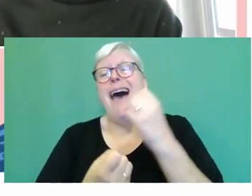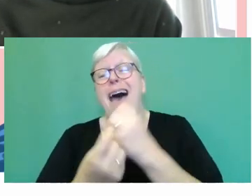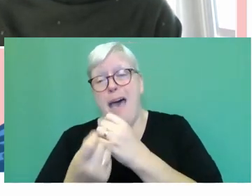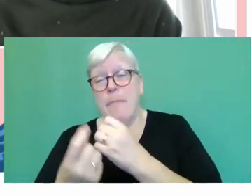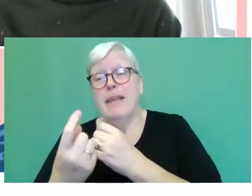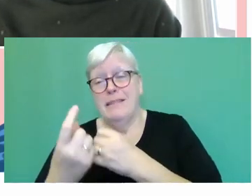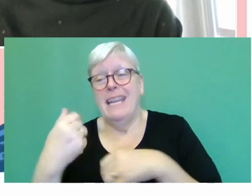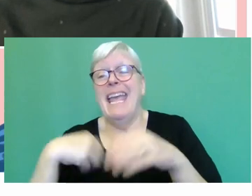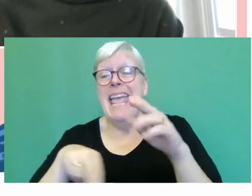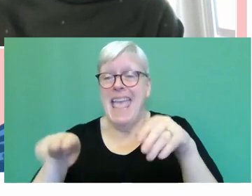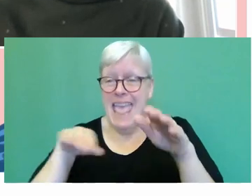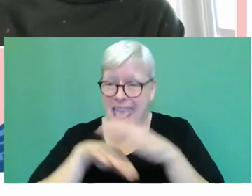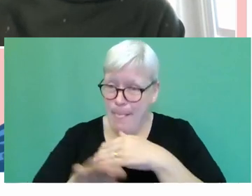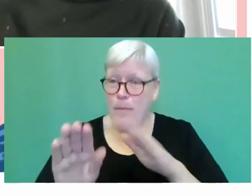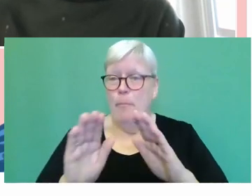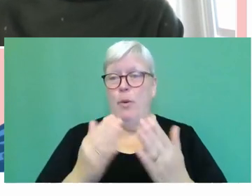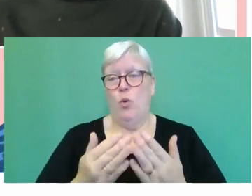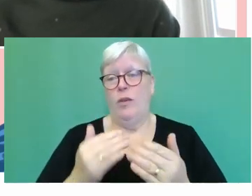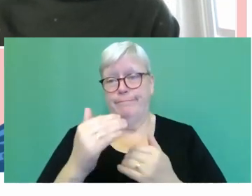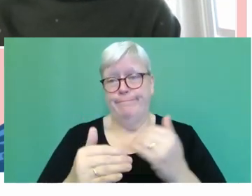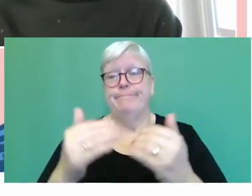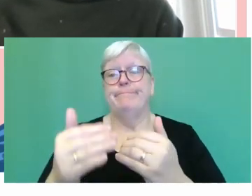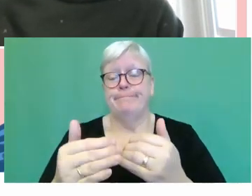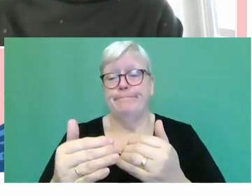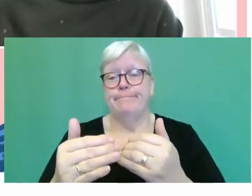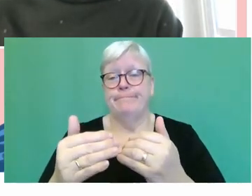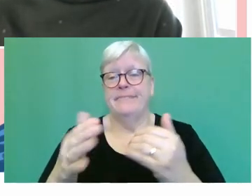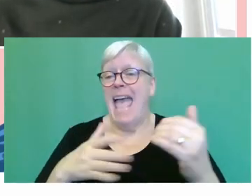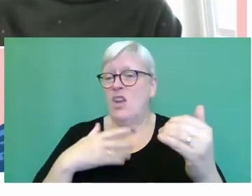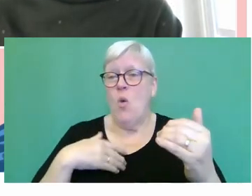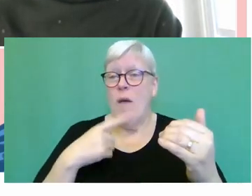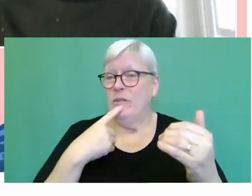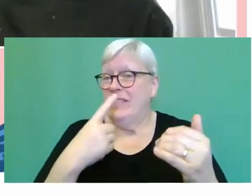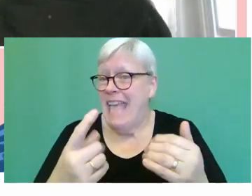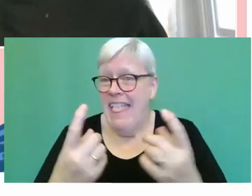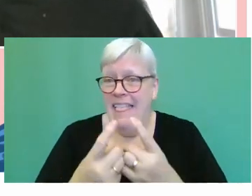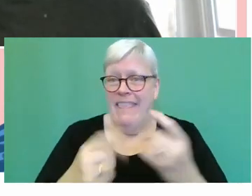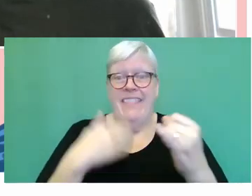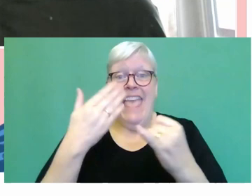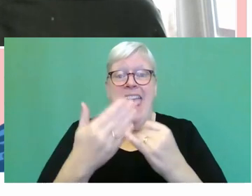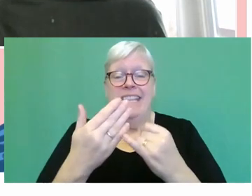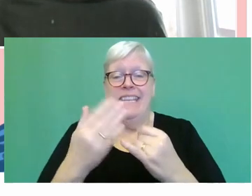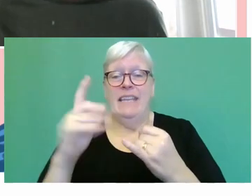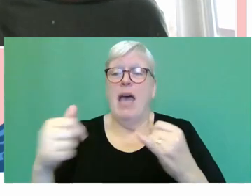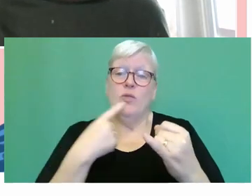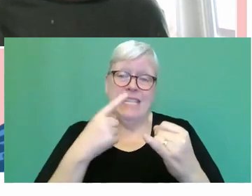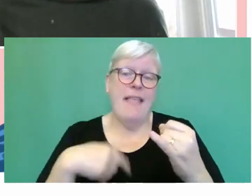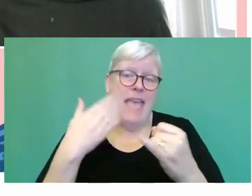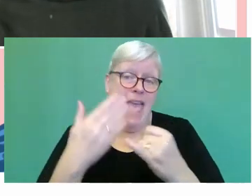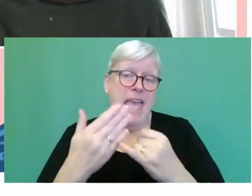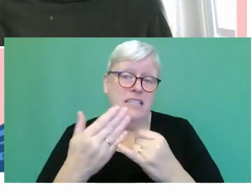narrative. And, I I don't want to give away things about the ending, but I would say at the end, it's,